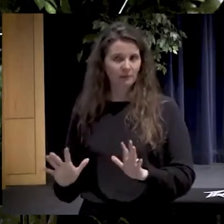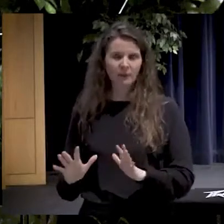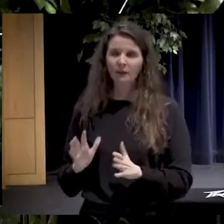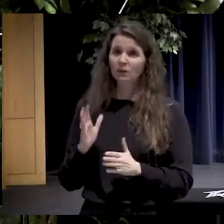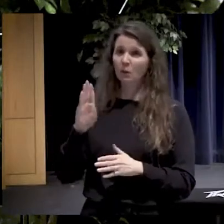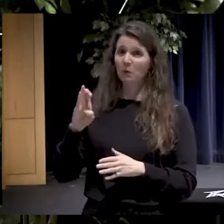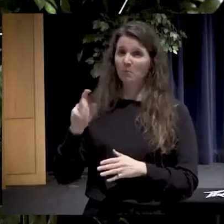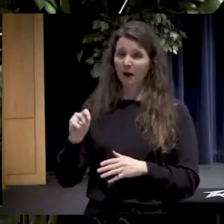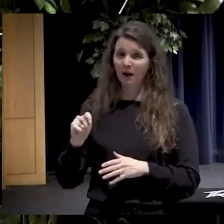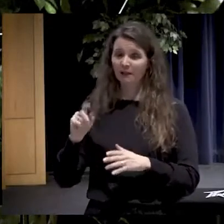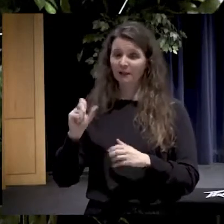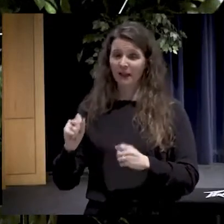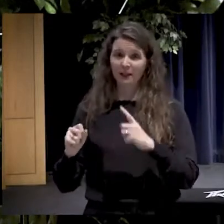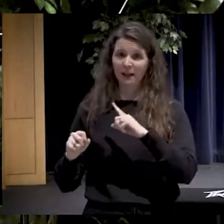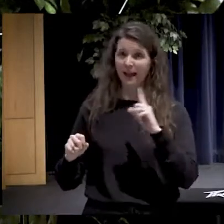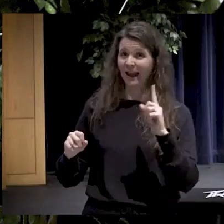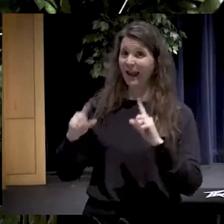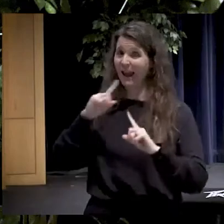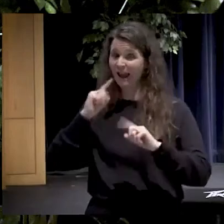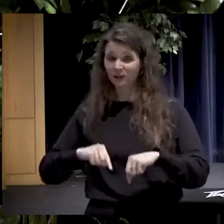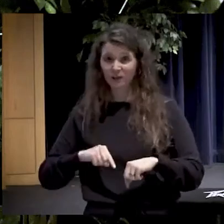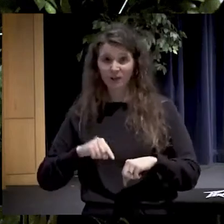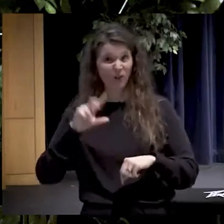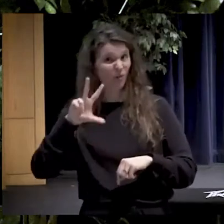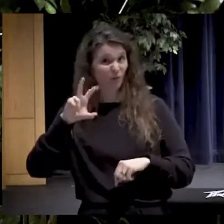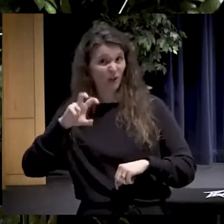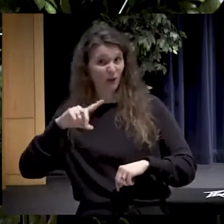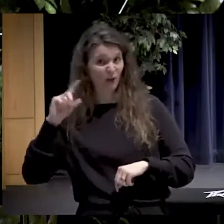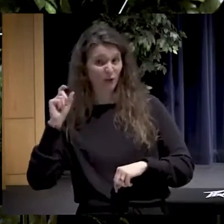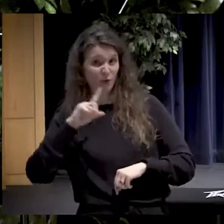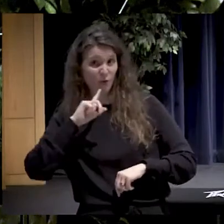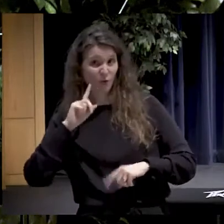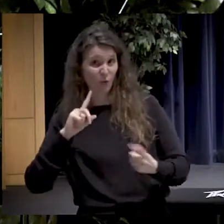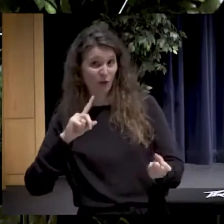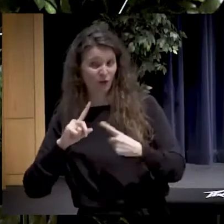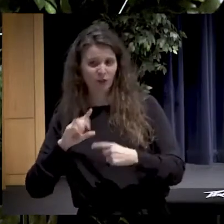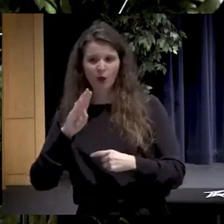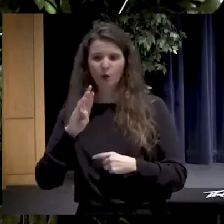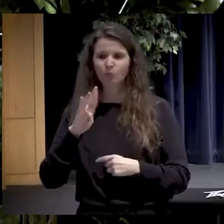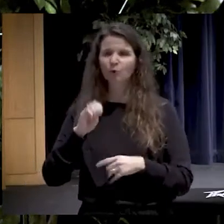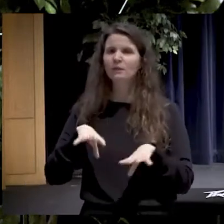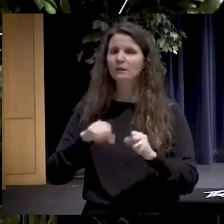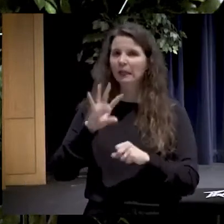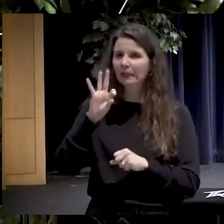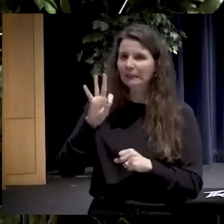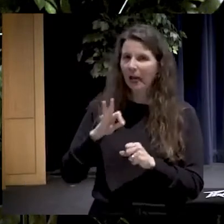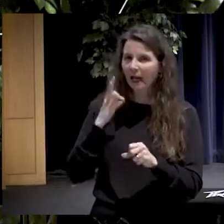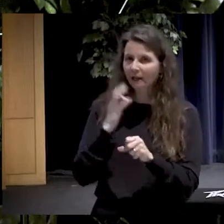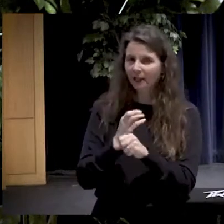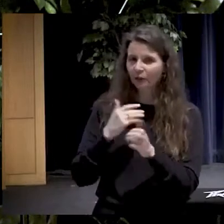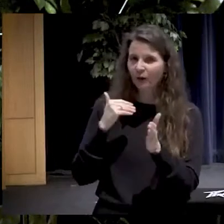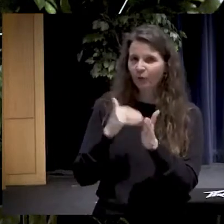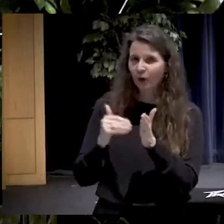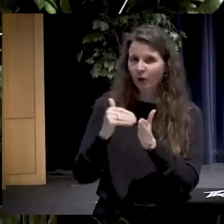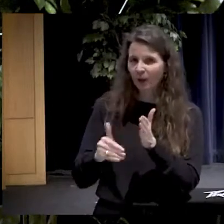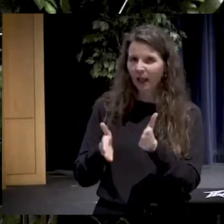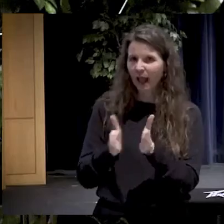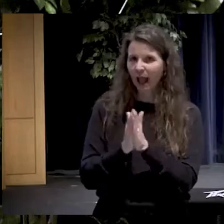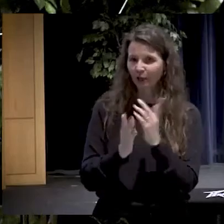300 questions. Bruce has taken nine years of frequently asked questions by his students